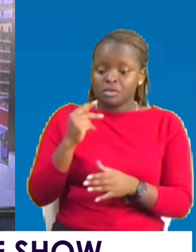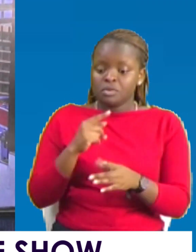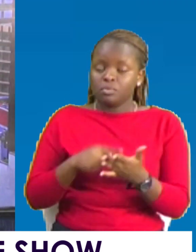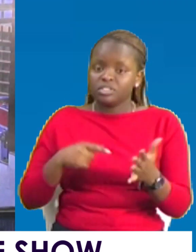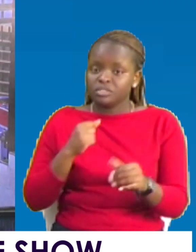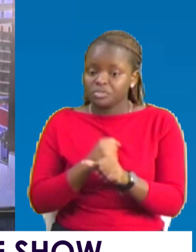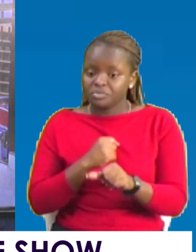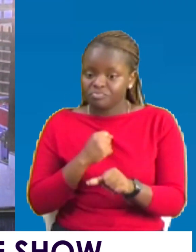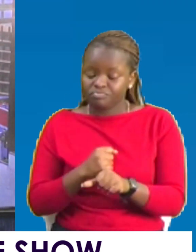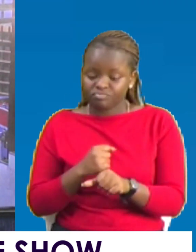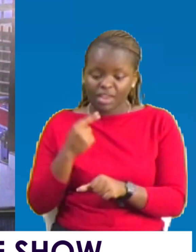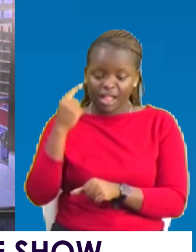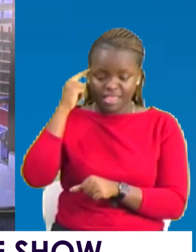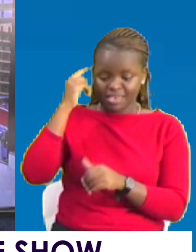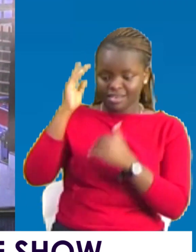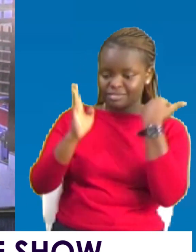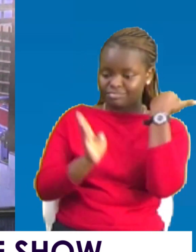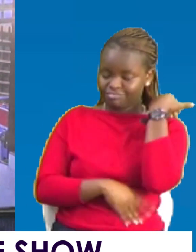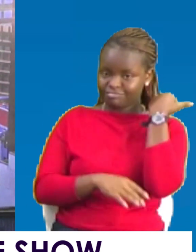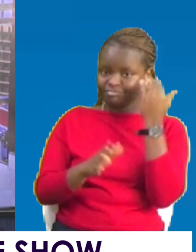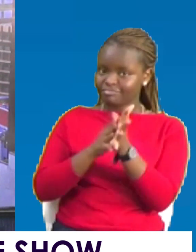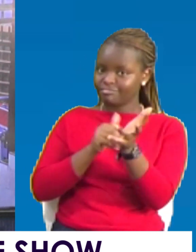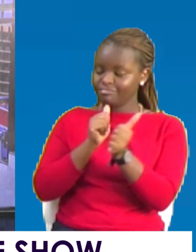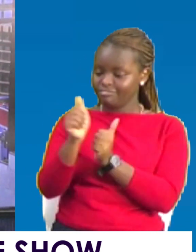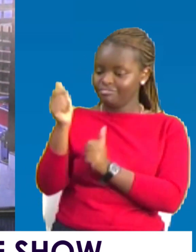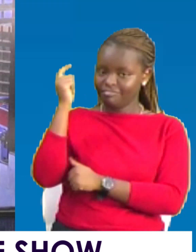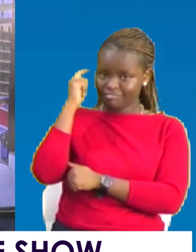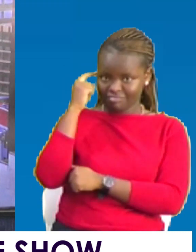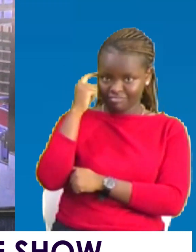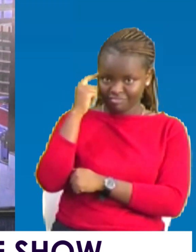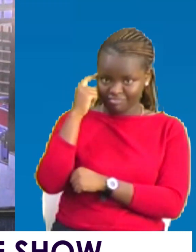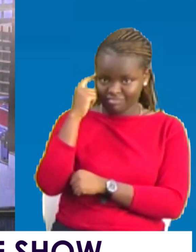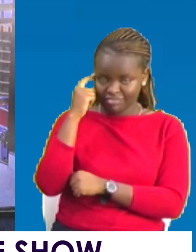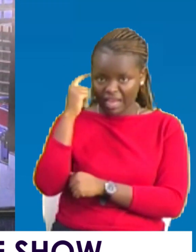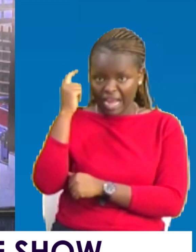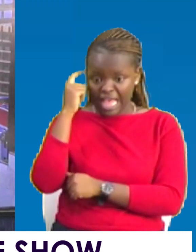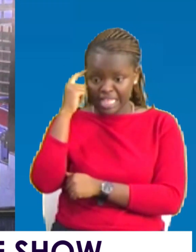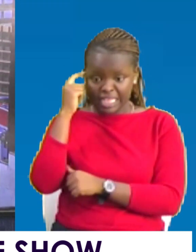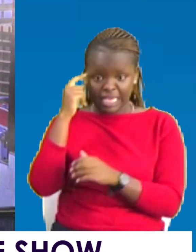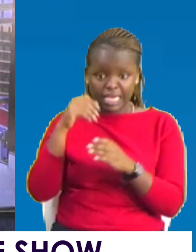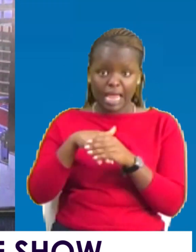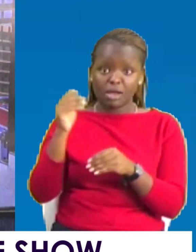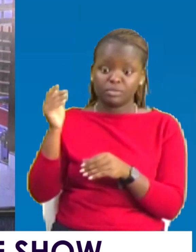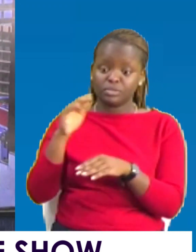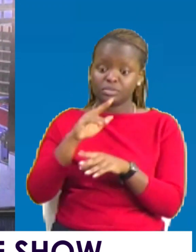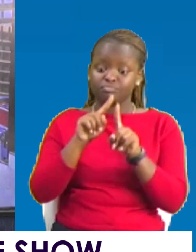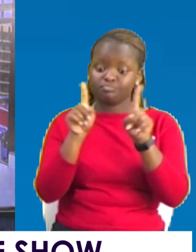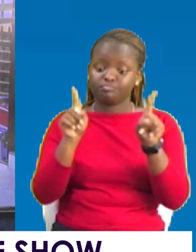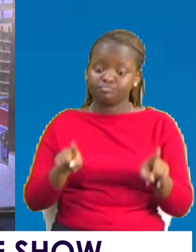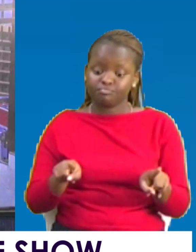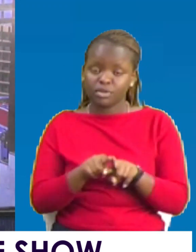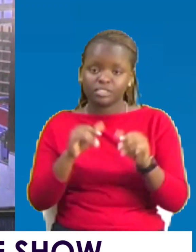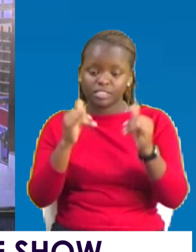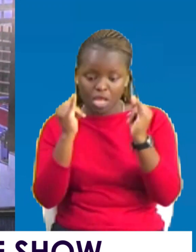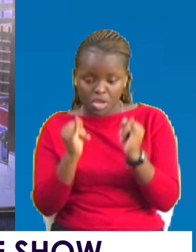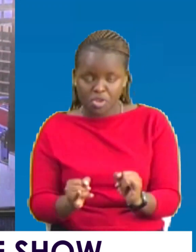They are thinking disruptively. These are disruptive thinkers. These are people that are thinking out of the box. They are thinking in a very new